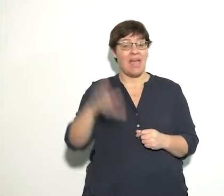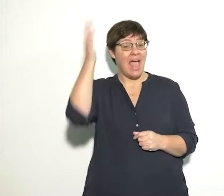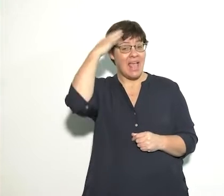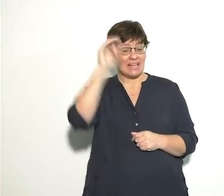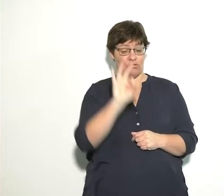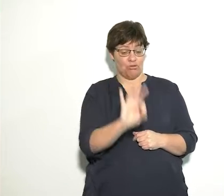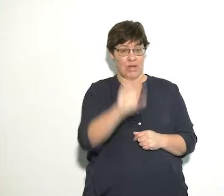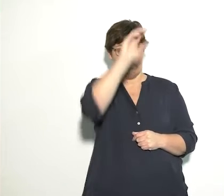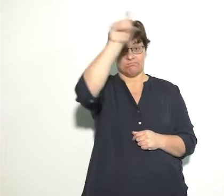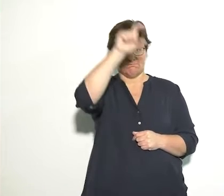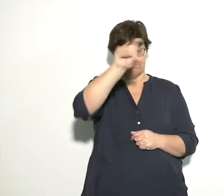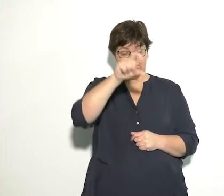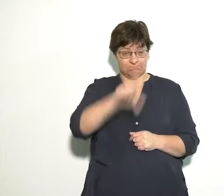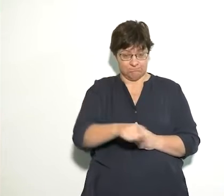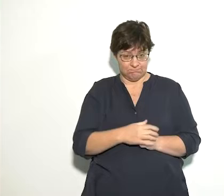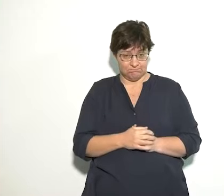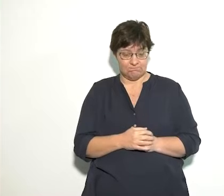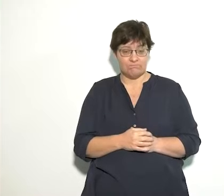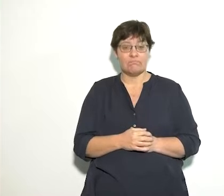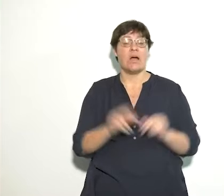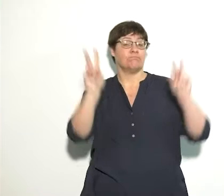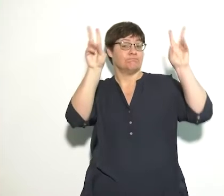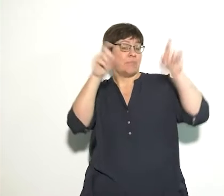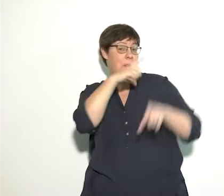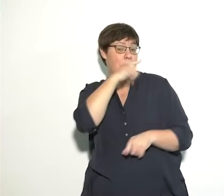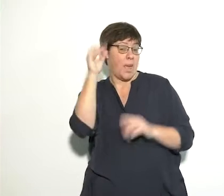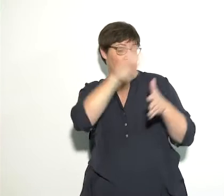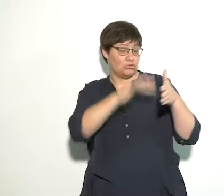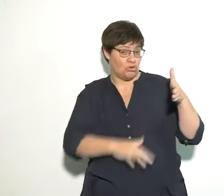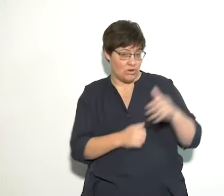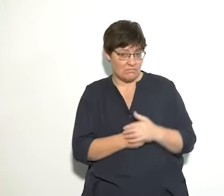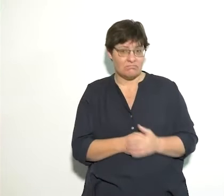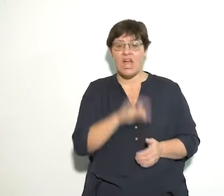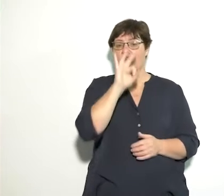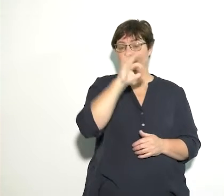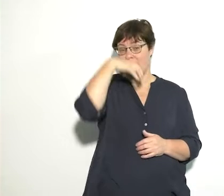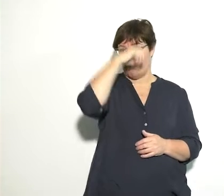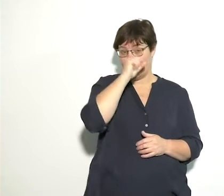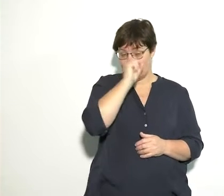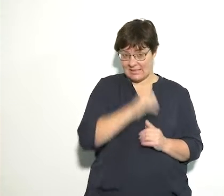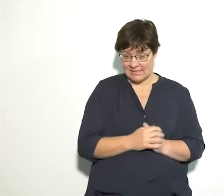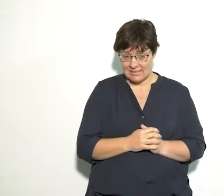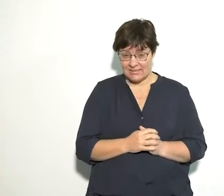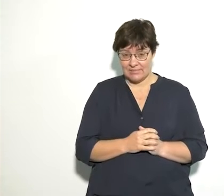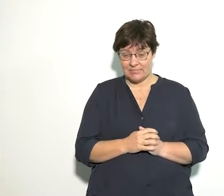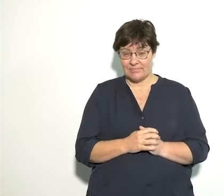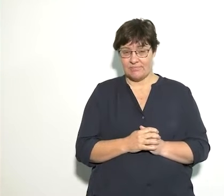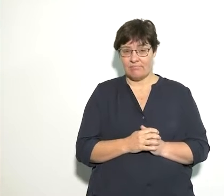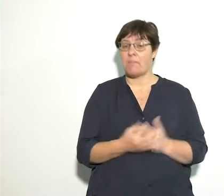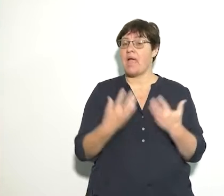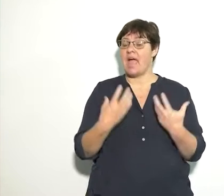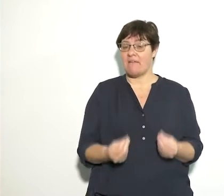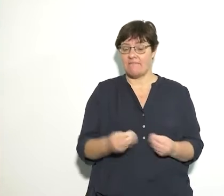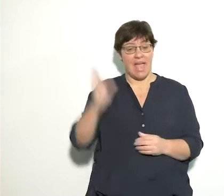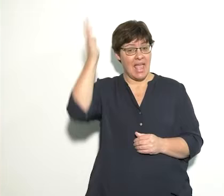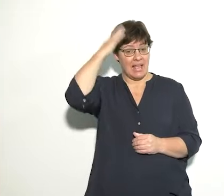headings on my sheet of paper. I have the title of the story, the three little pigs. I